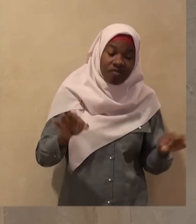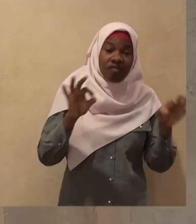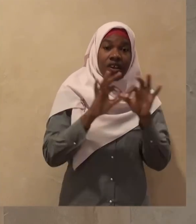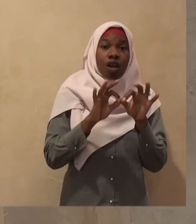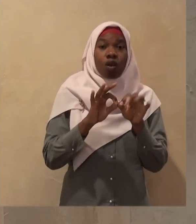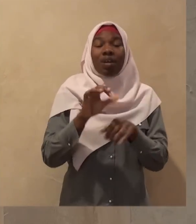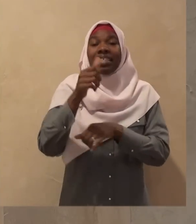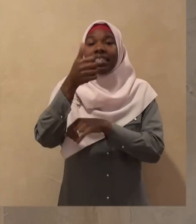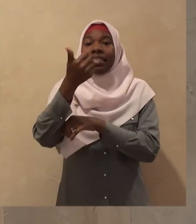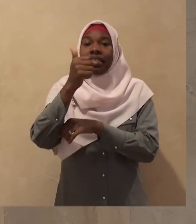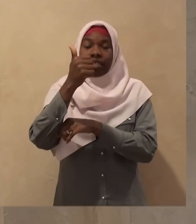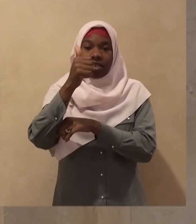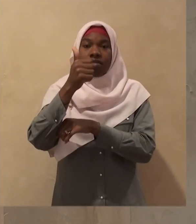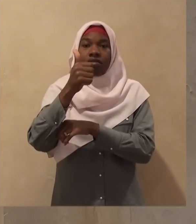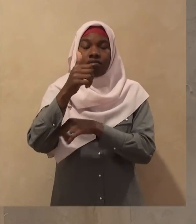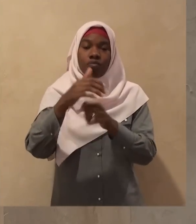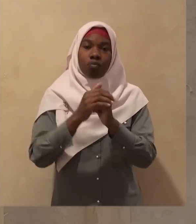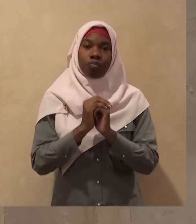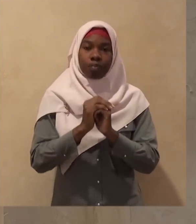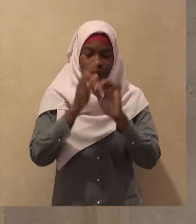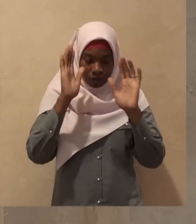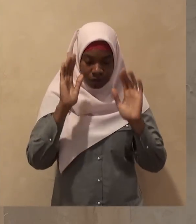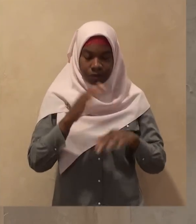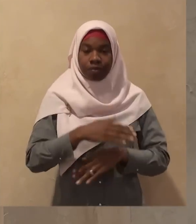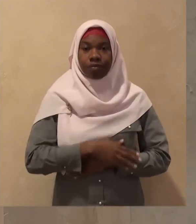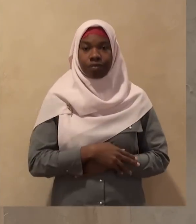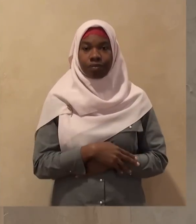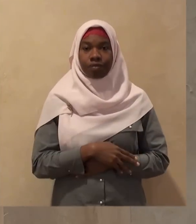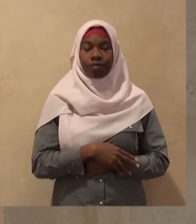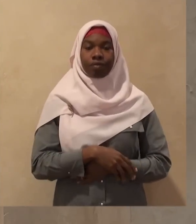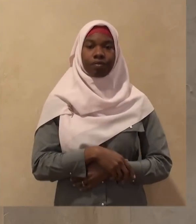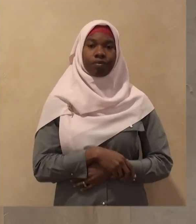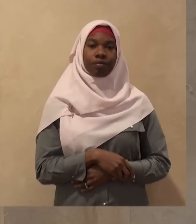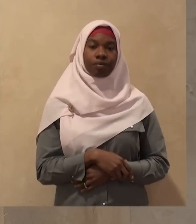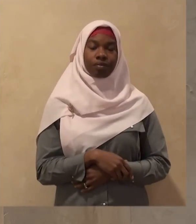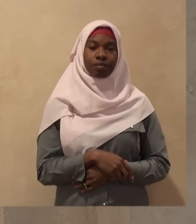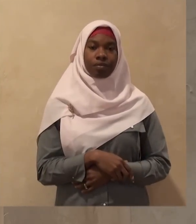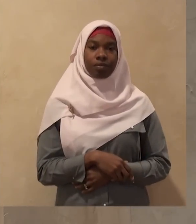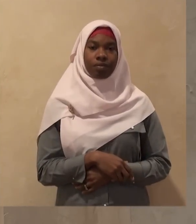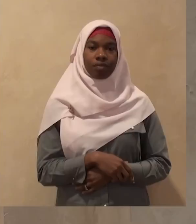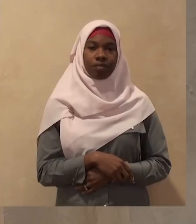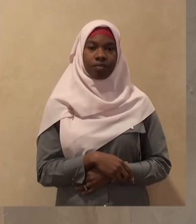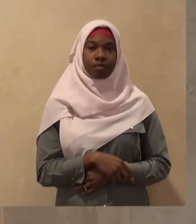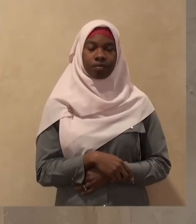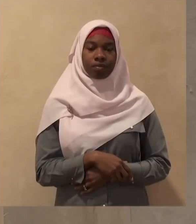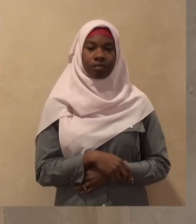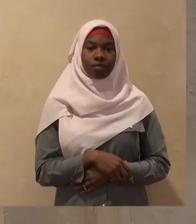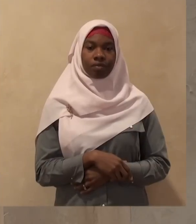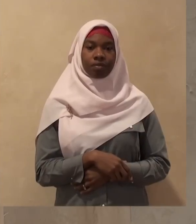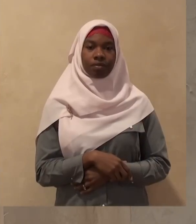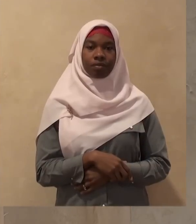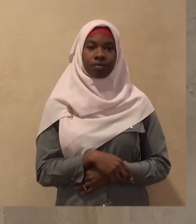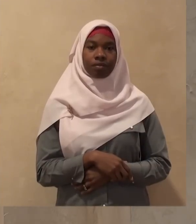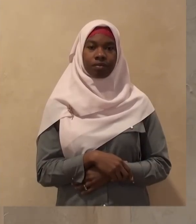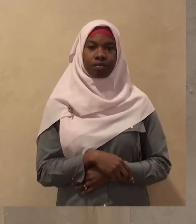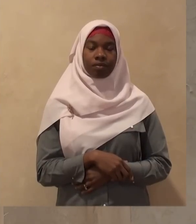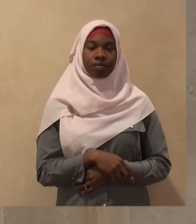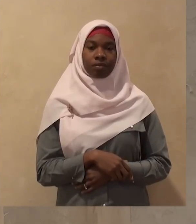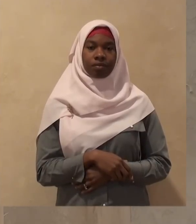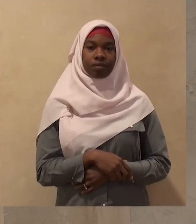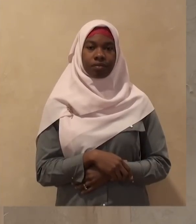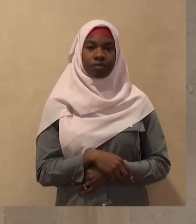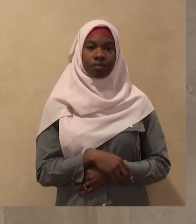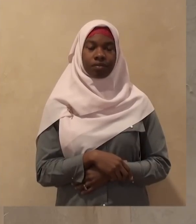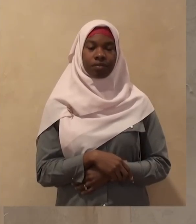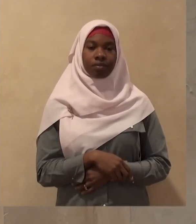no doubt the night in which this event took place is one of the great nights in